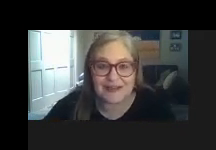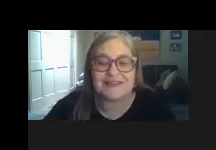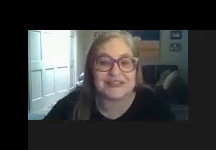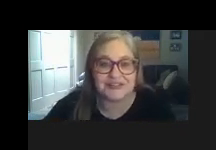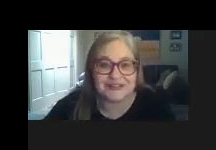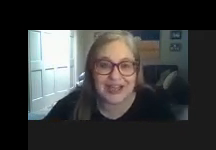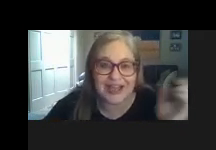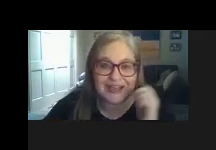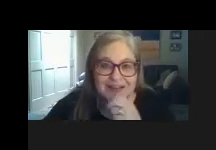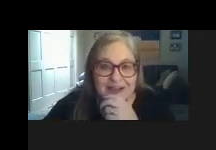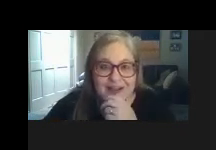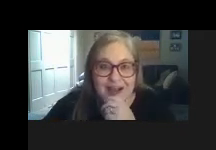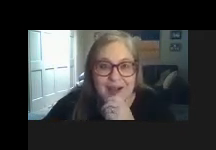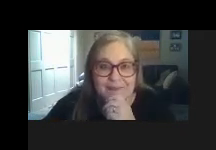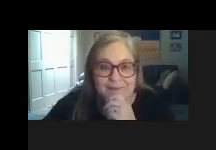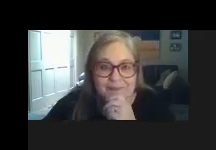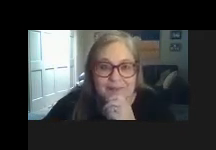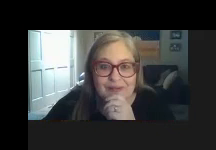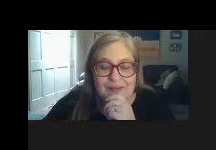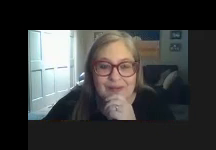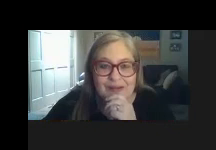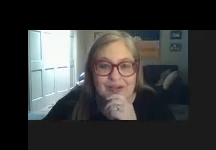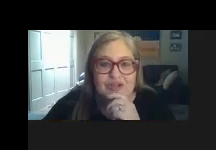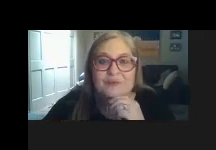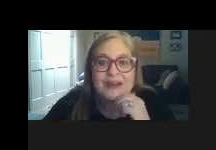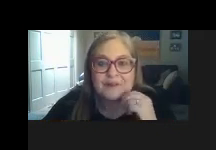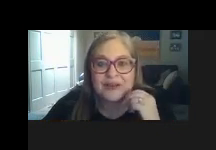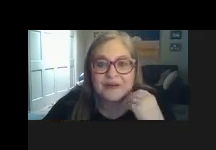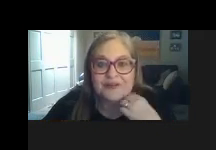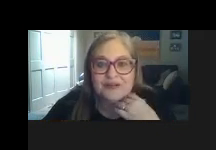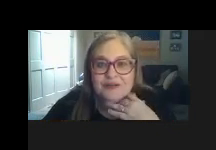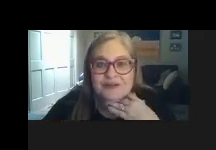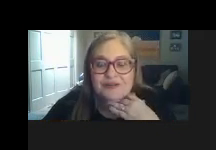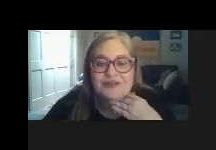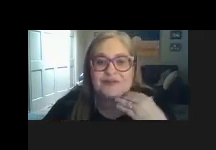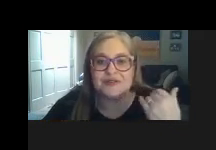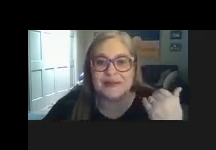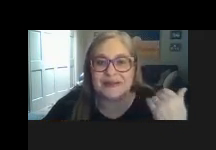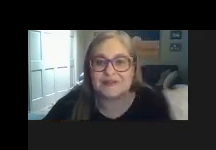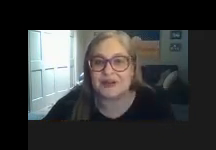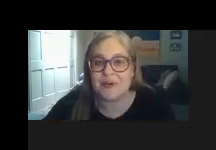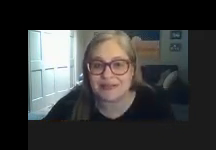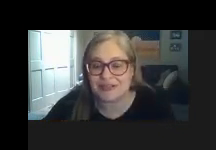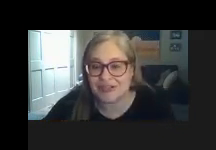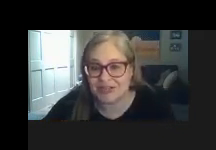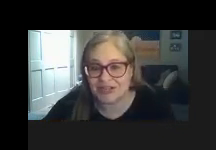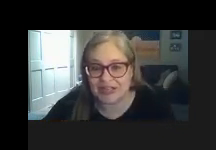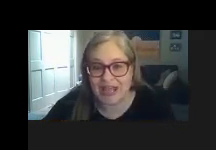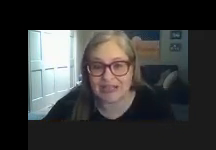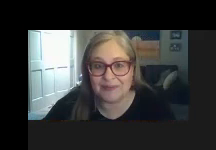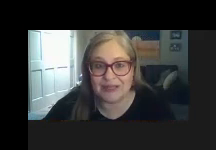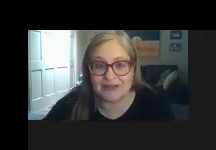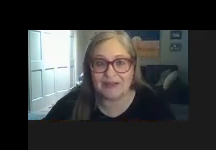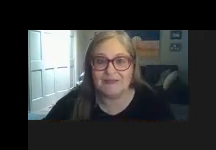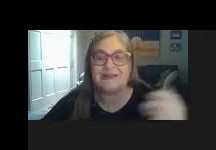additional to add um you might be going to a goal do to a meeting to request a change to